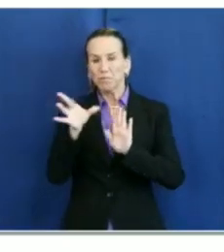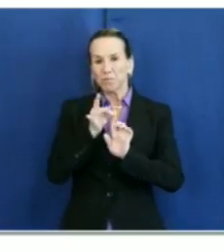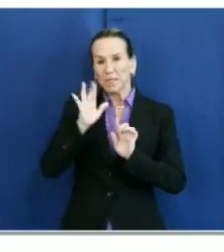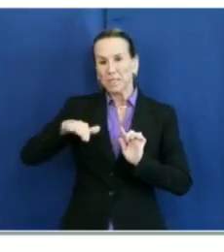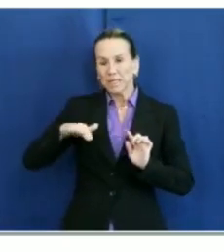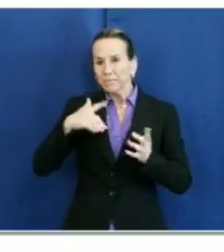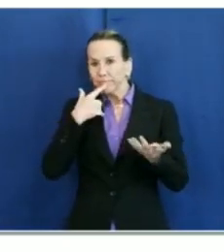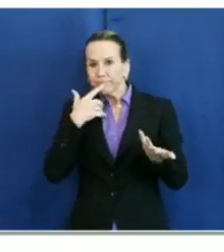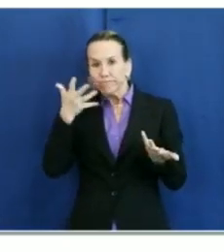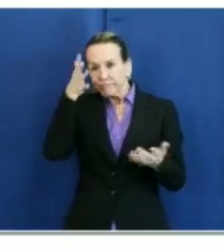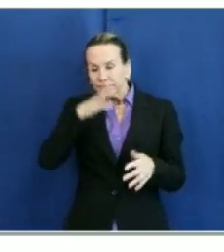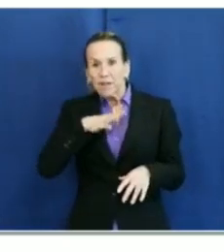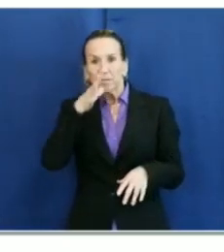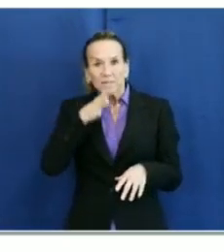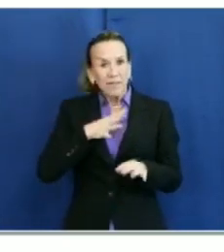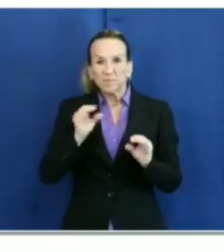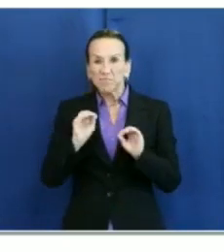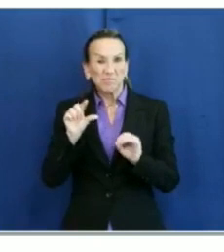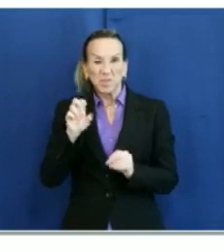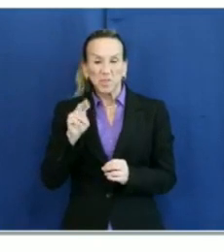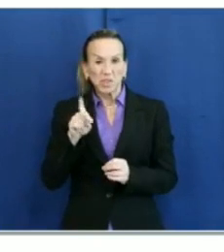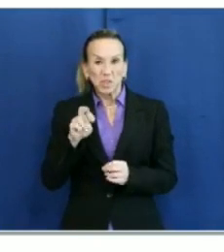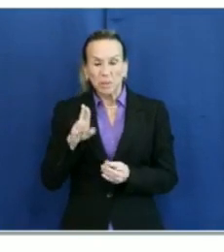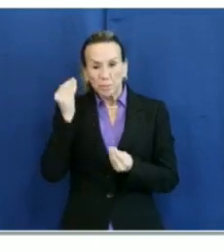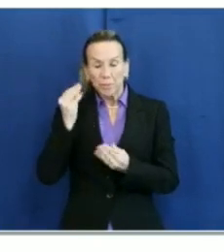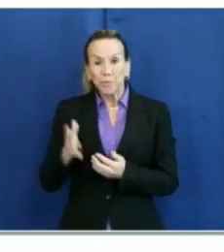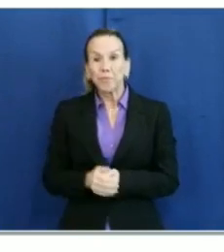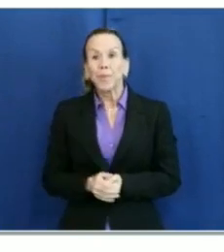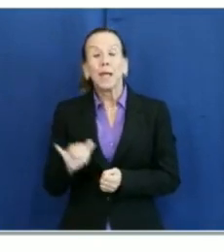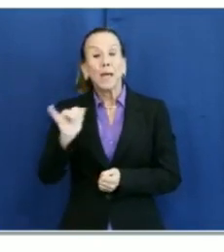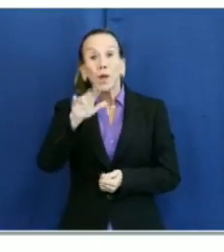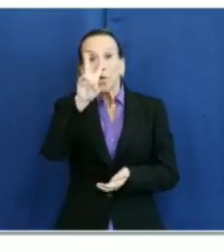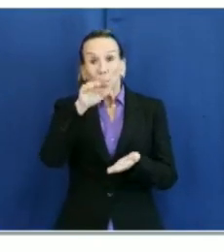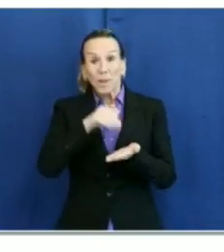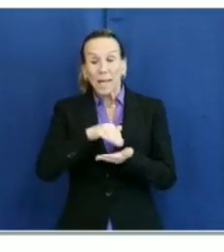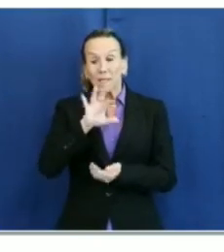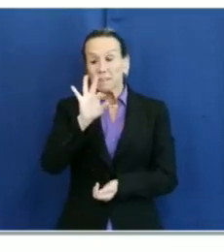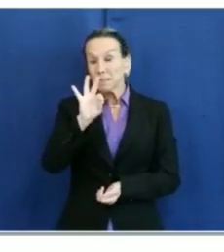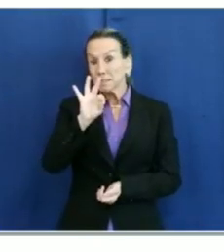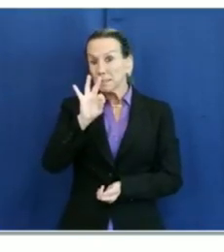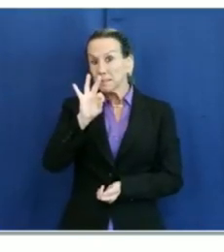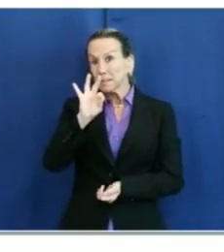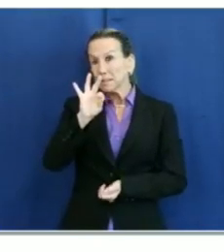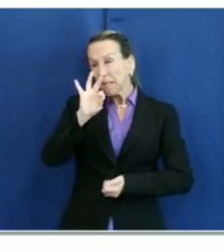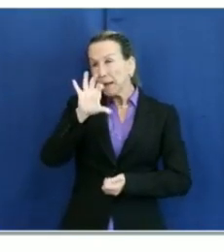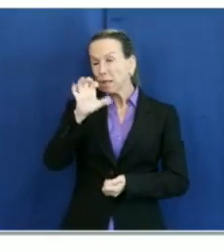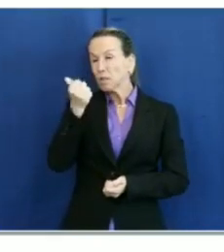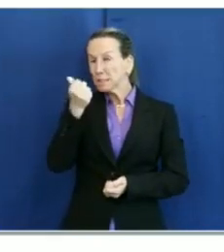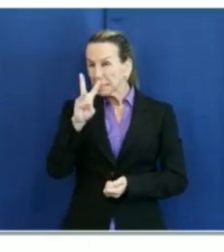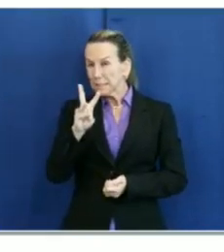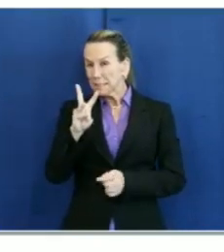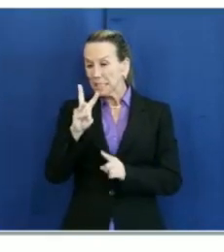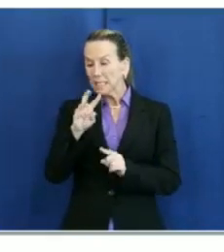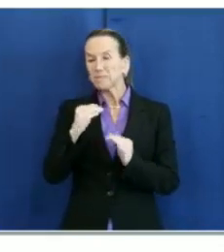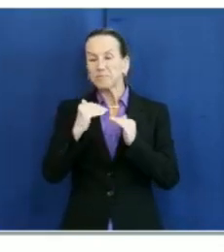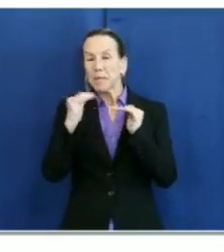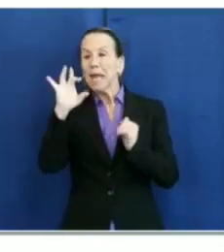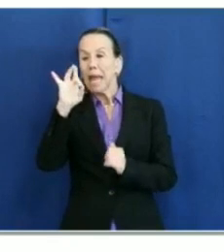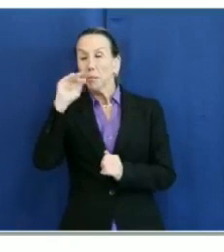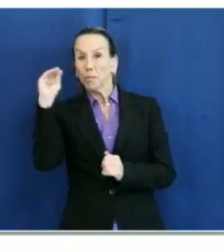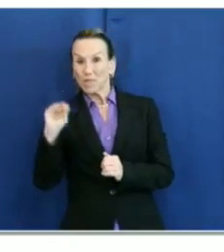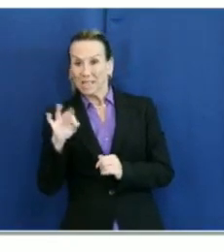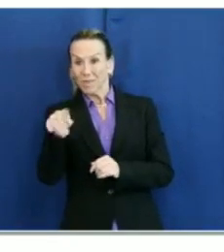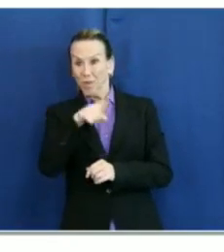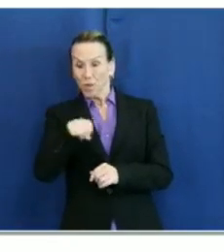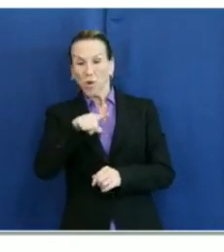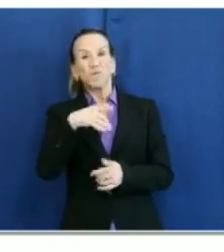information provided, and also 2,916, or 8% of the cases have been hospitalized,